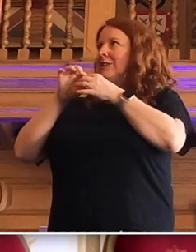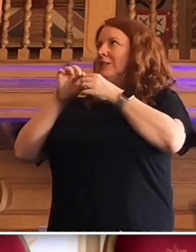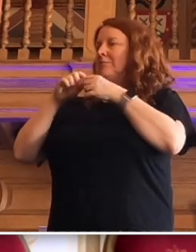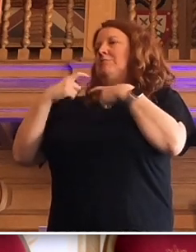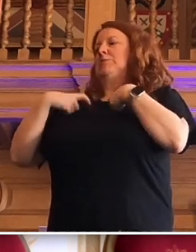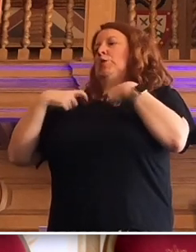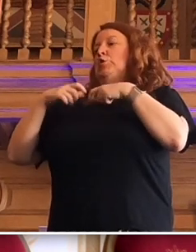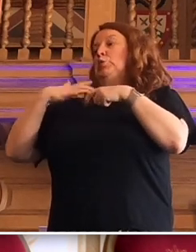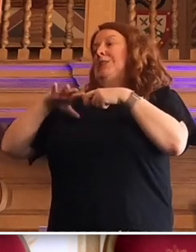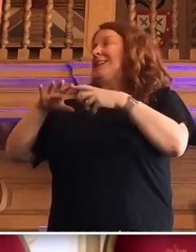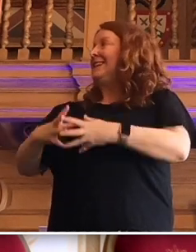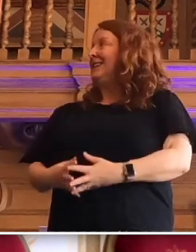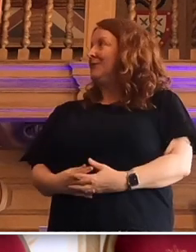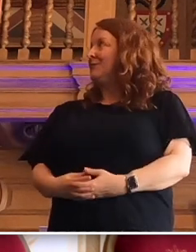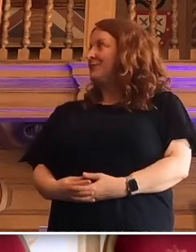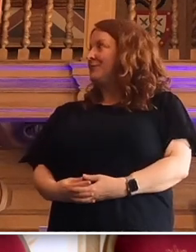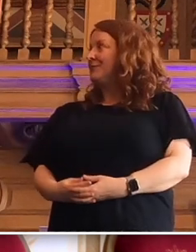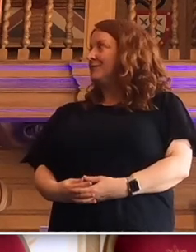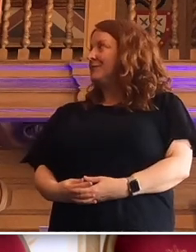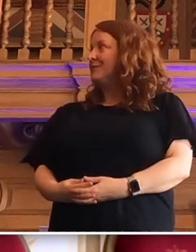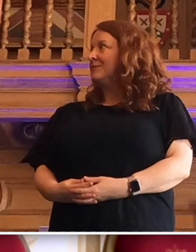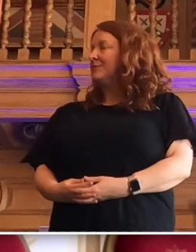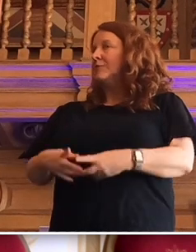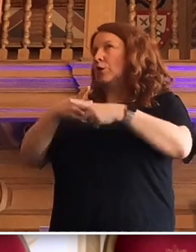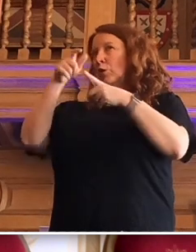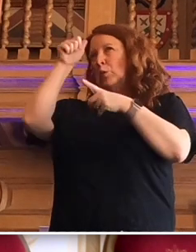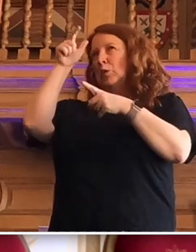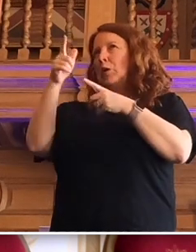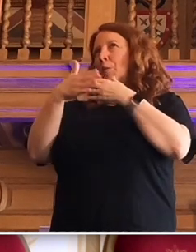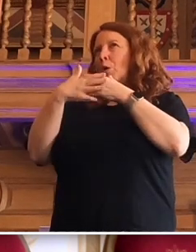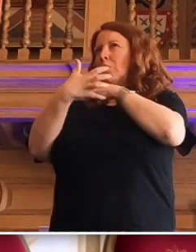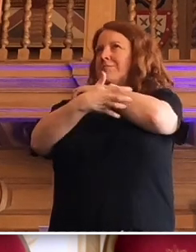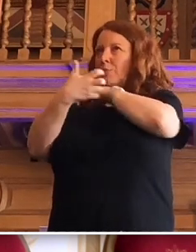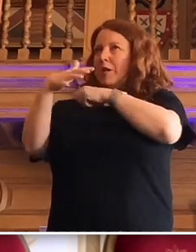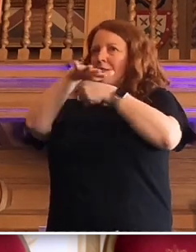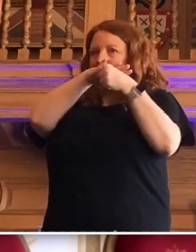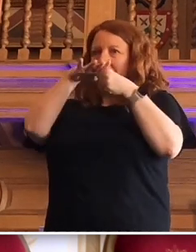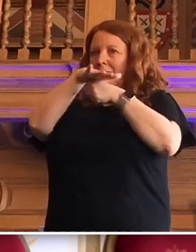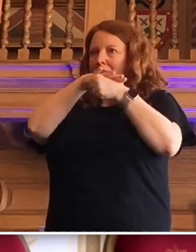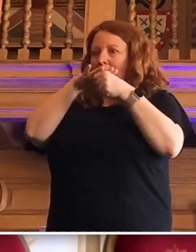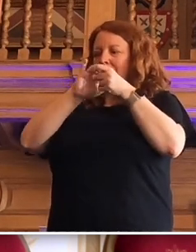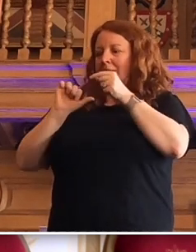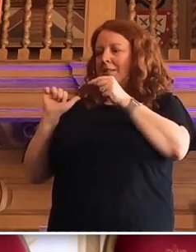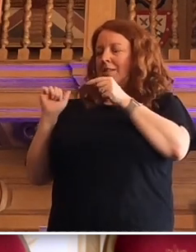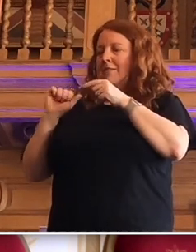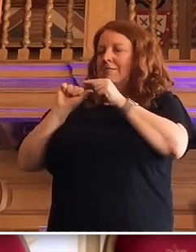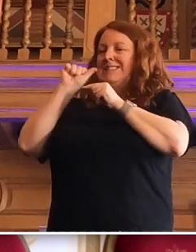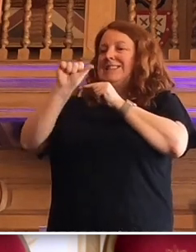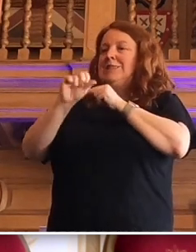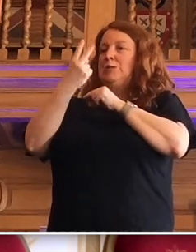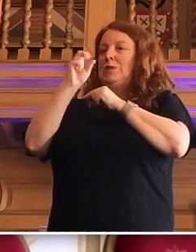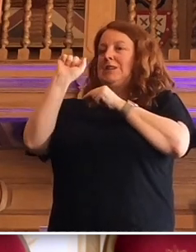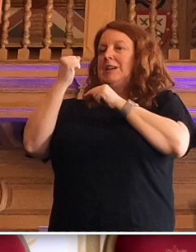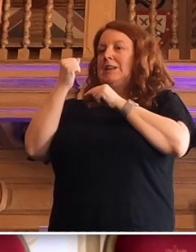And, in fact, as you know well, the more deprived the area post-2010, the